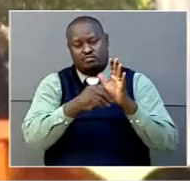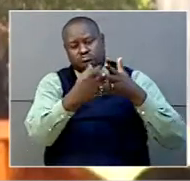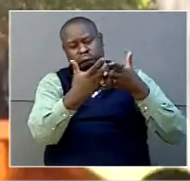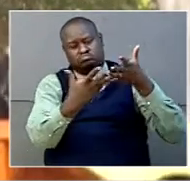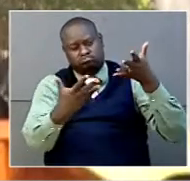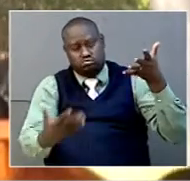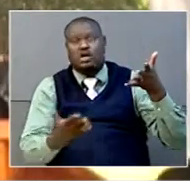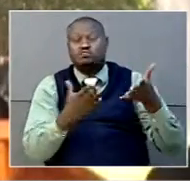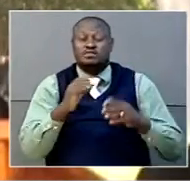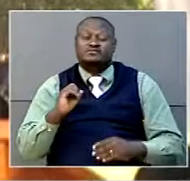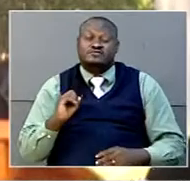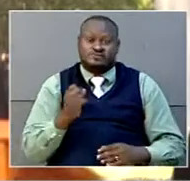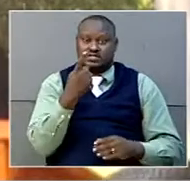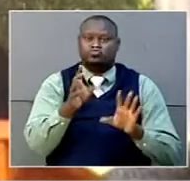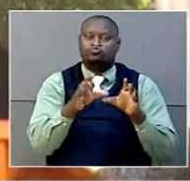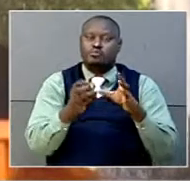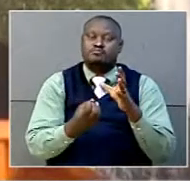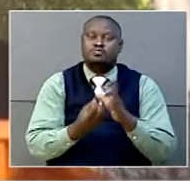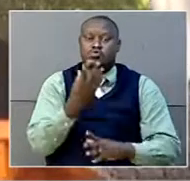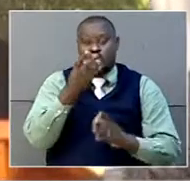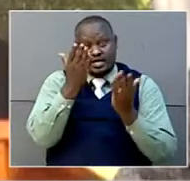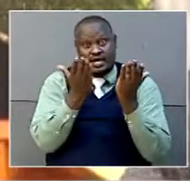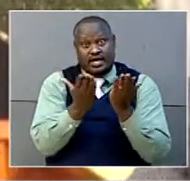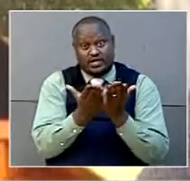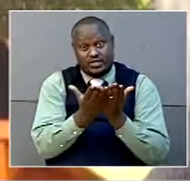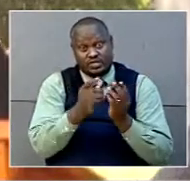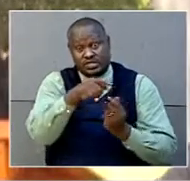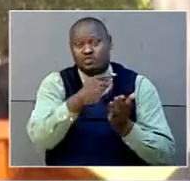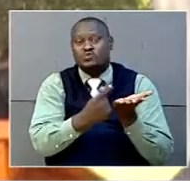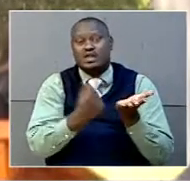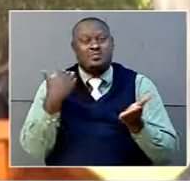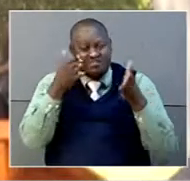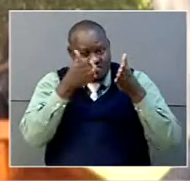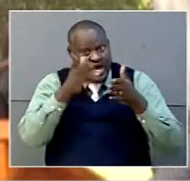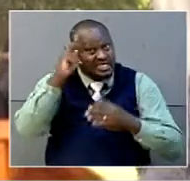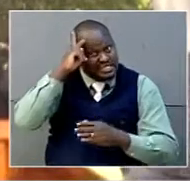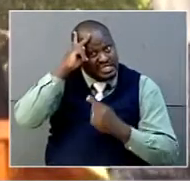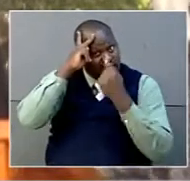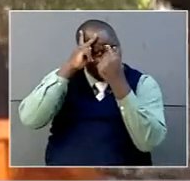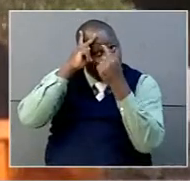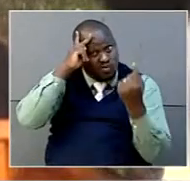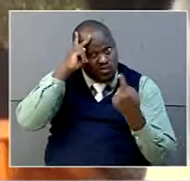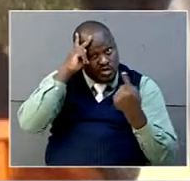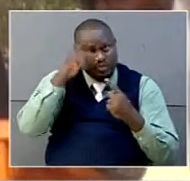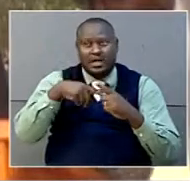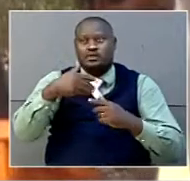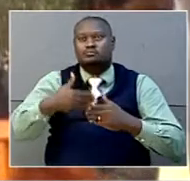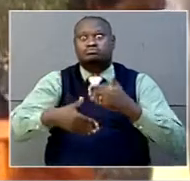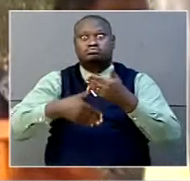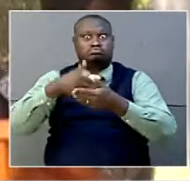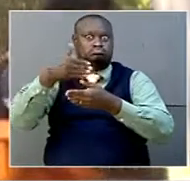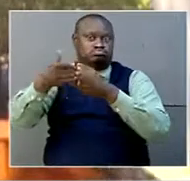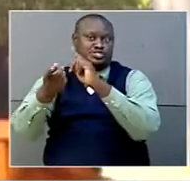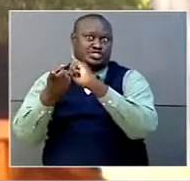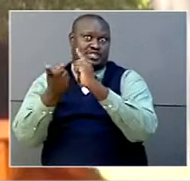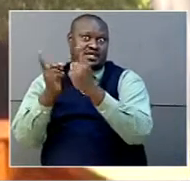the first people that brought formal education in this country focused on skills. But as time went on, that